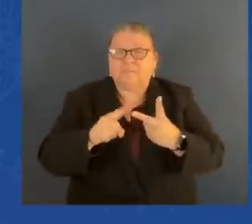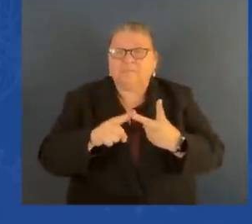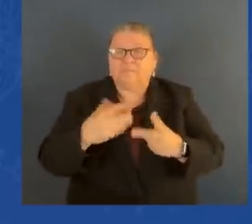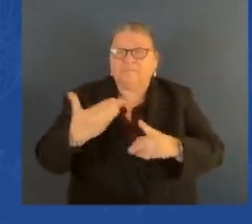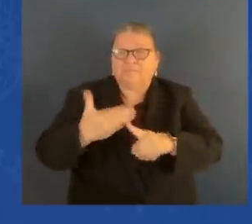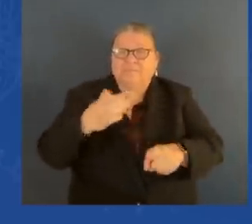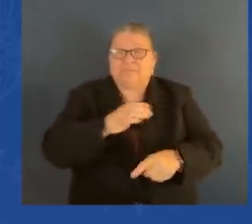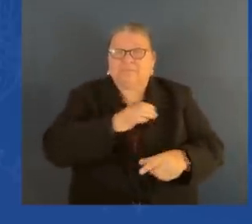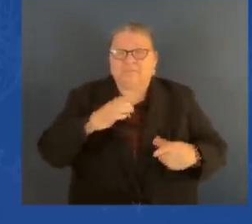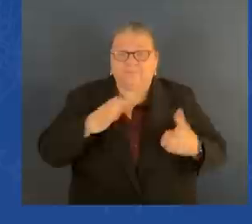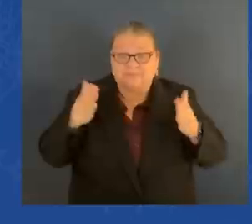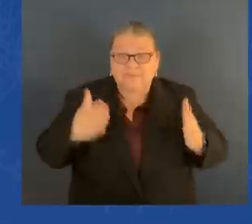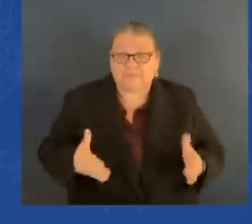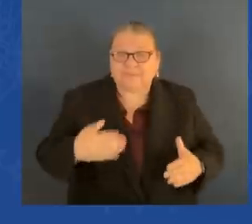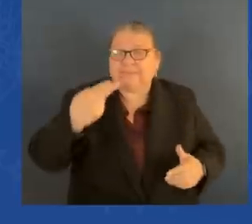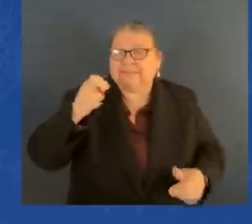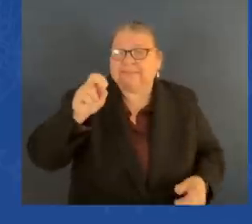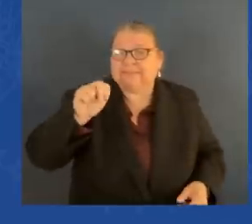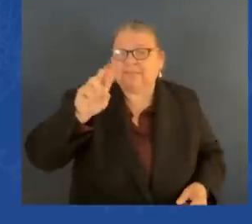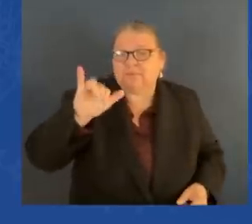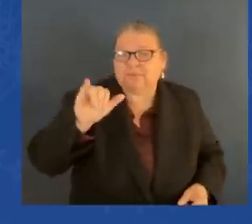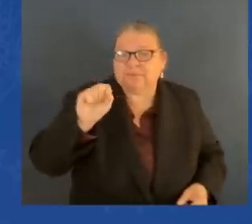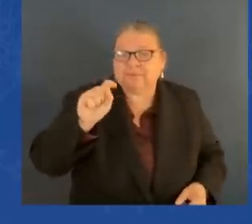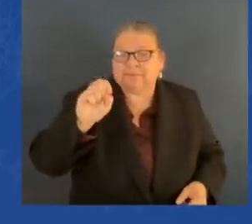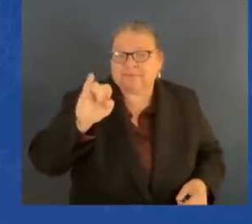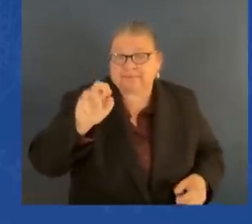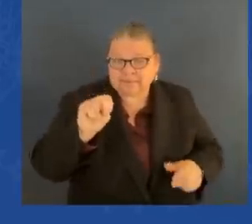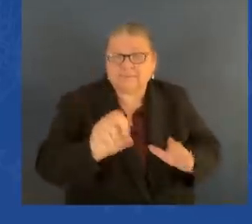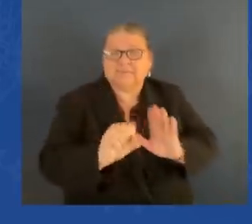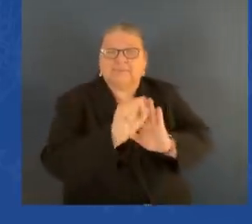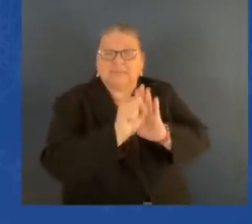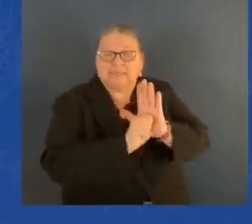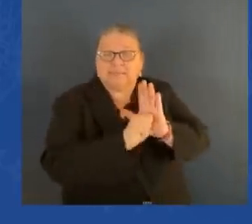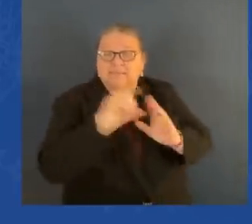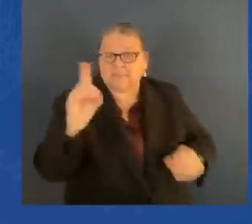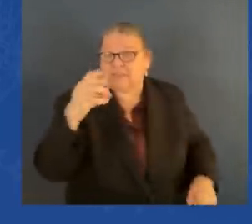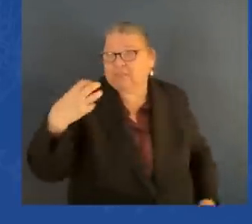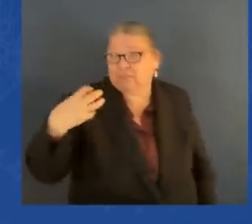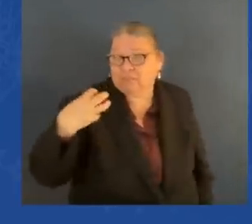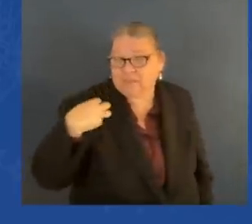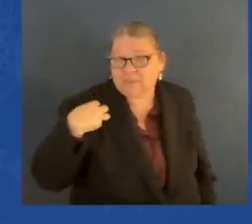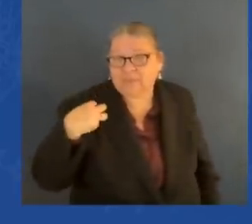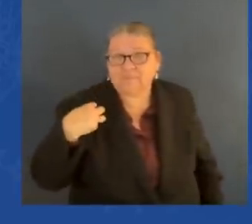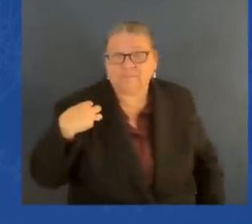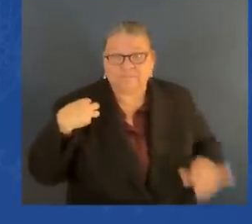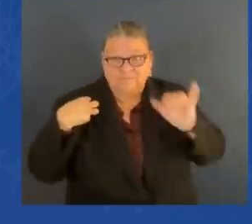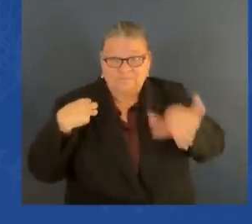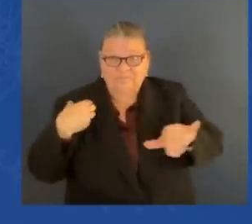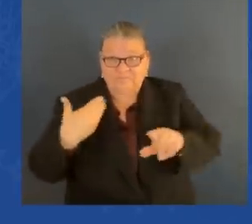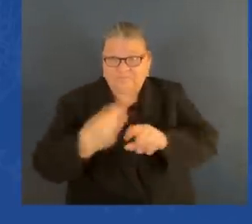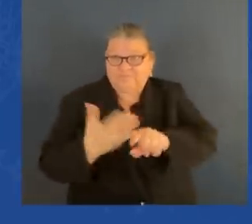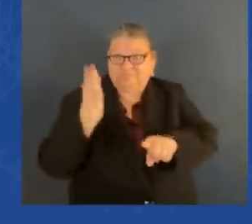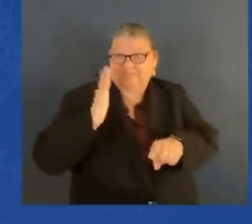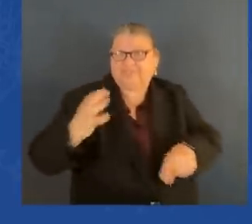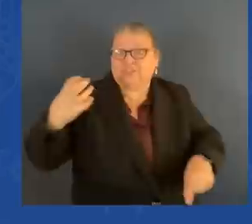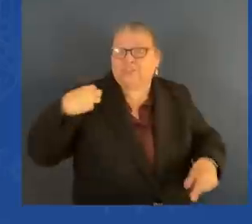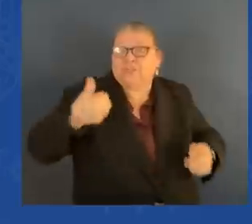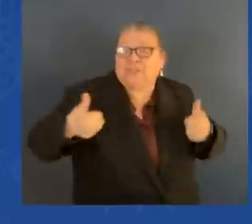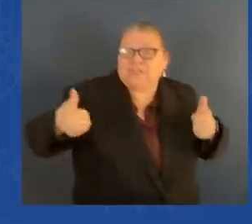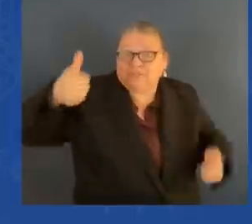and the state chairman and the former chief justice. And I'm standing in a towel, shaving on my feet.